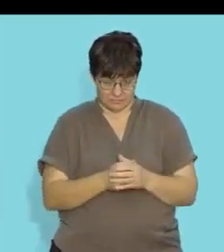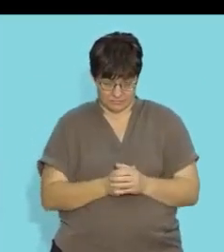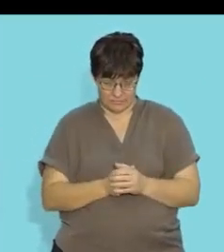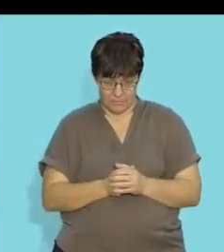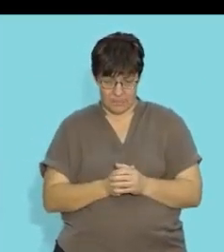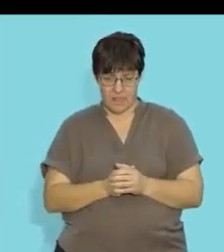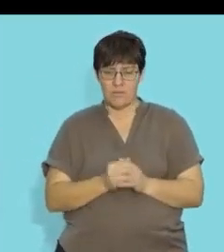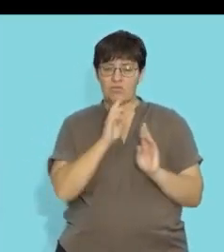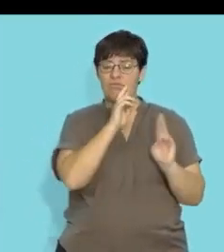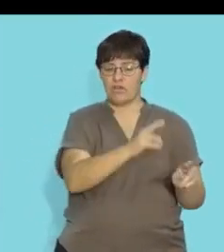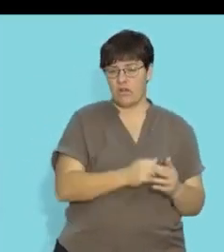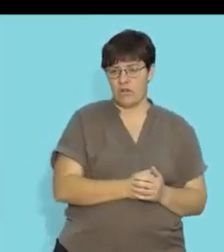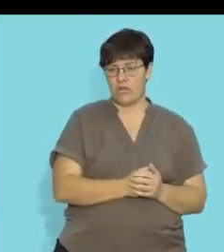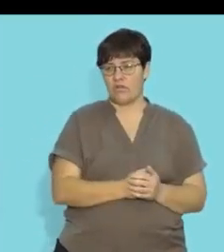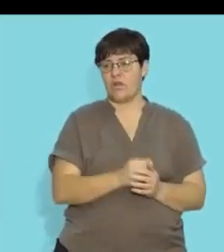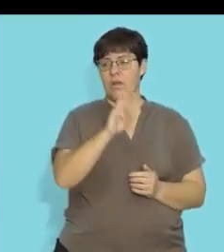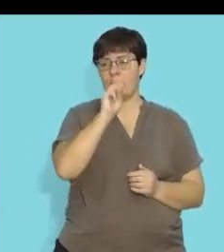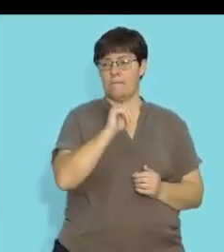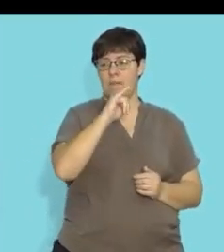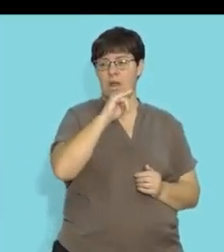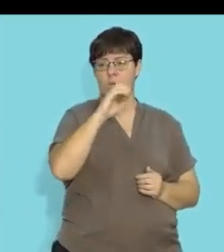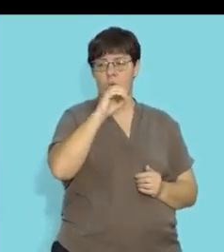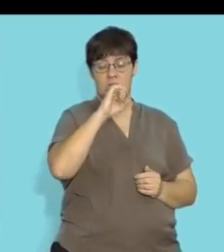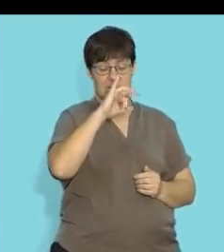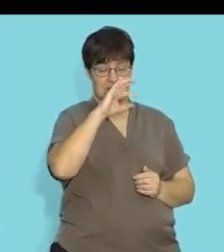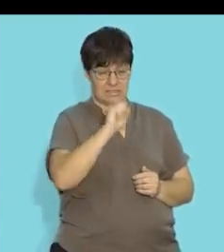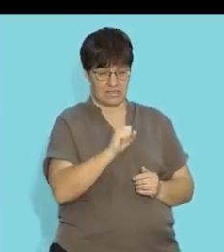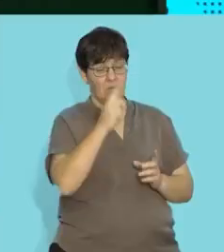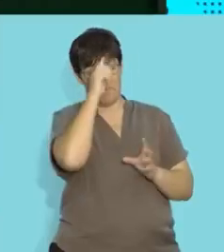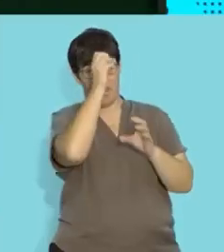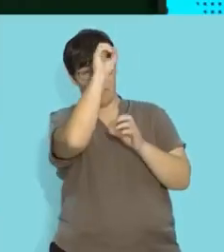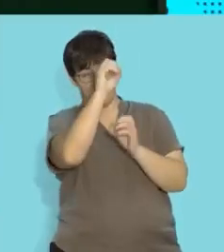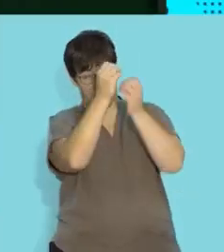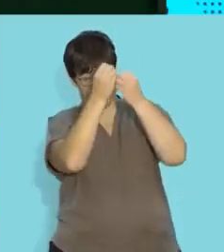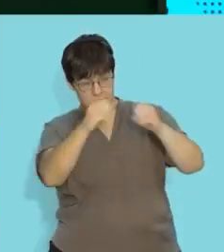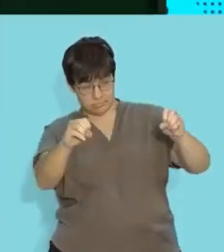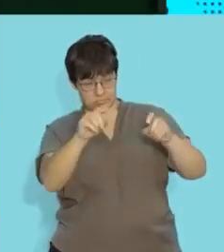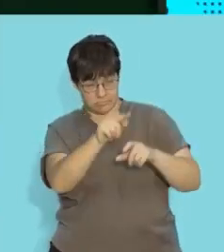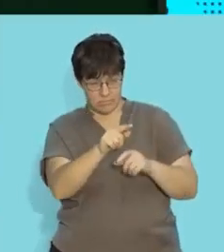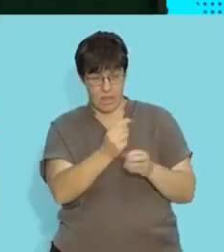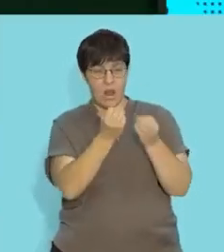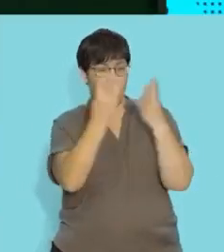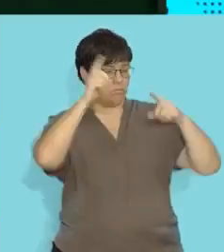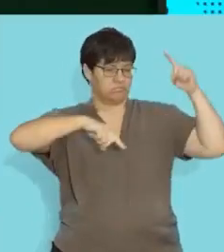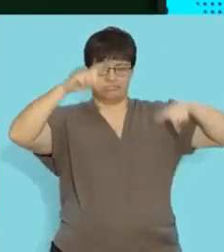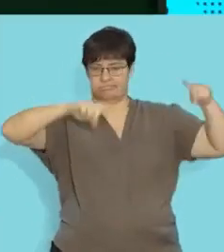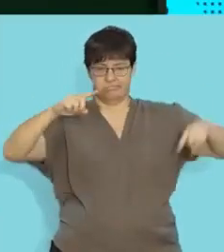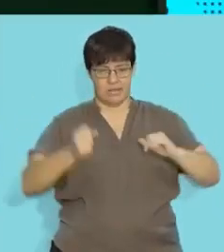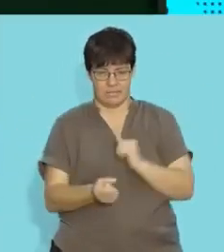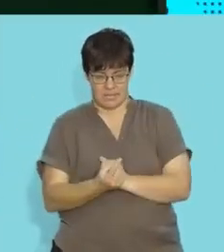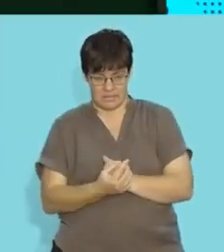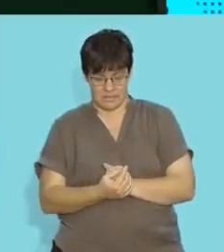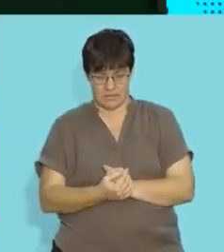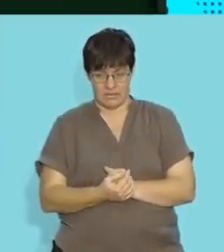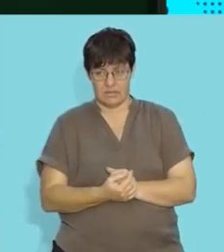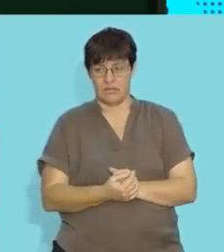refer to meiosis and if you recollect in meiosis there's a lot of variation that is brought about and